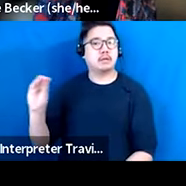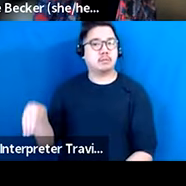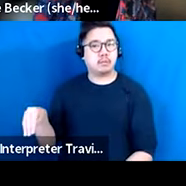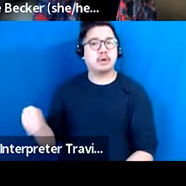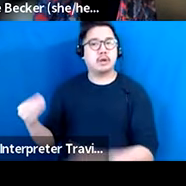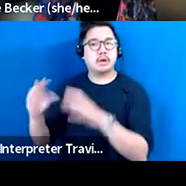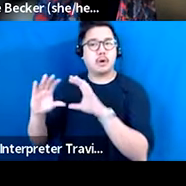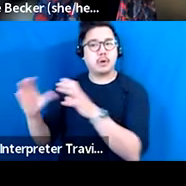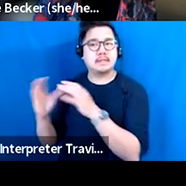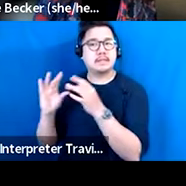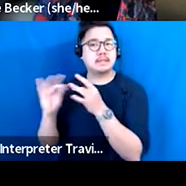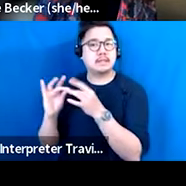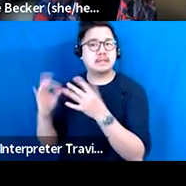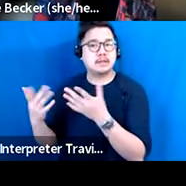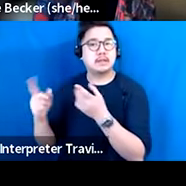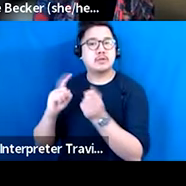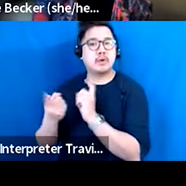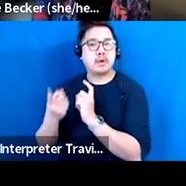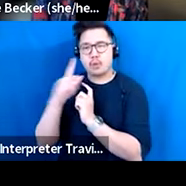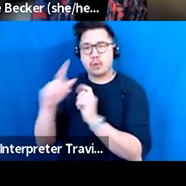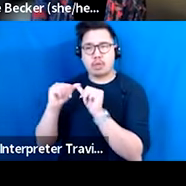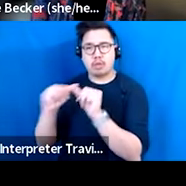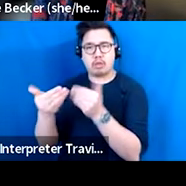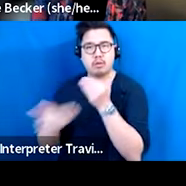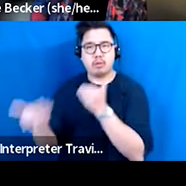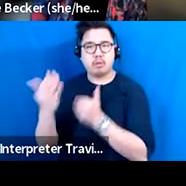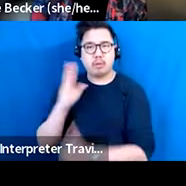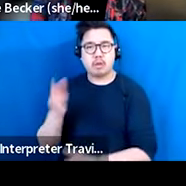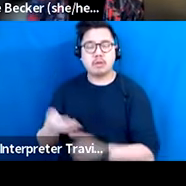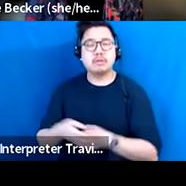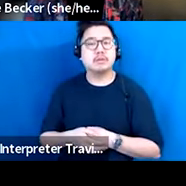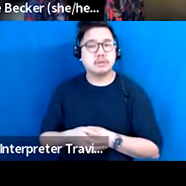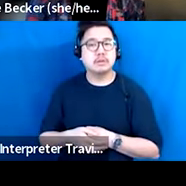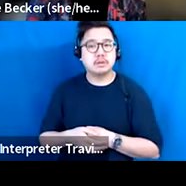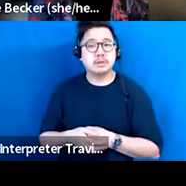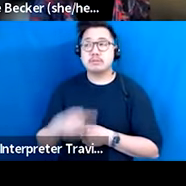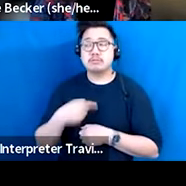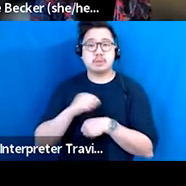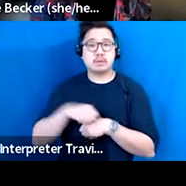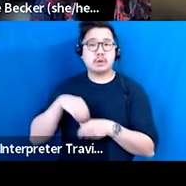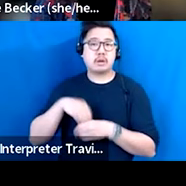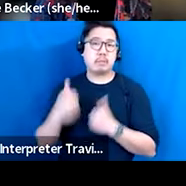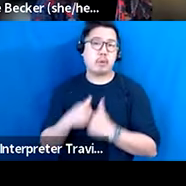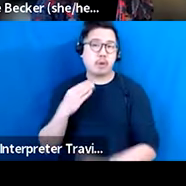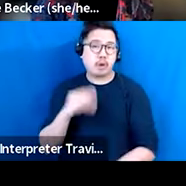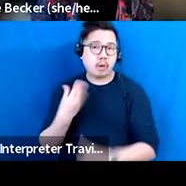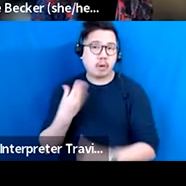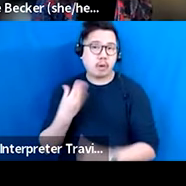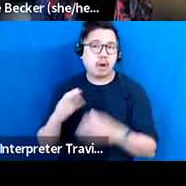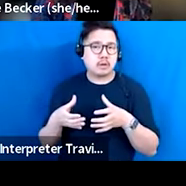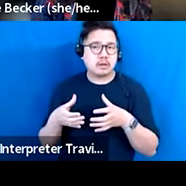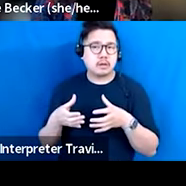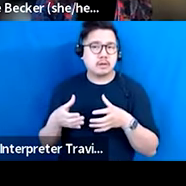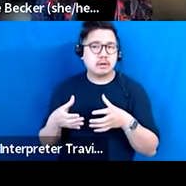said these changes were going to be permanent. And working inside a predominantly white organization, you may not